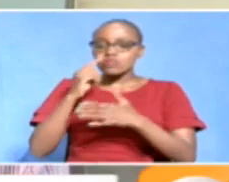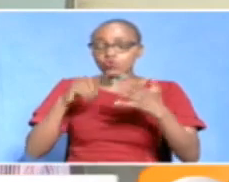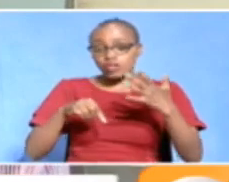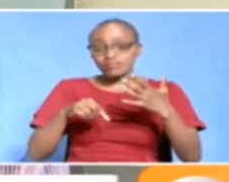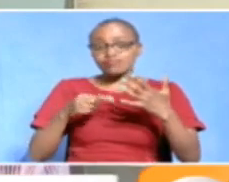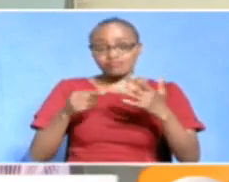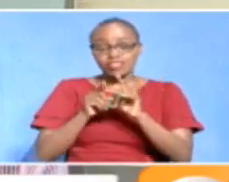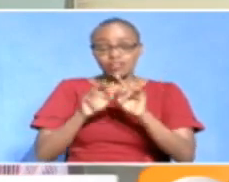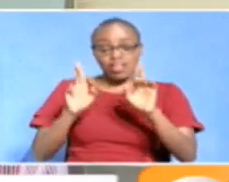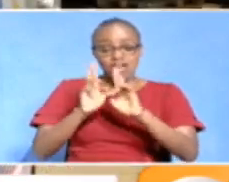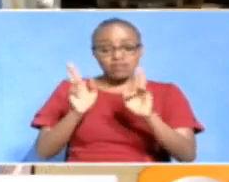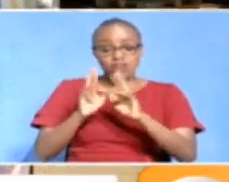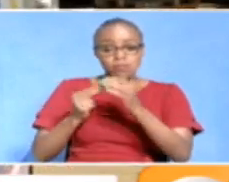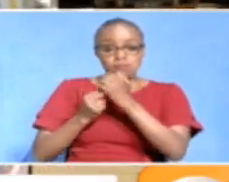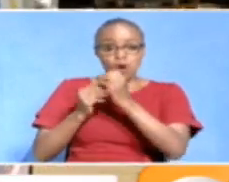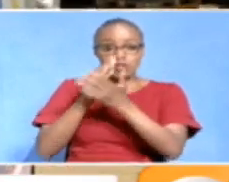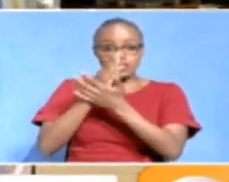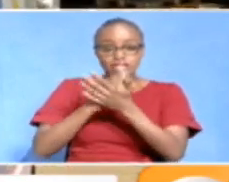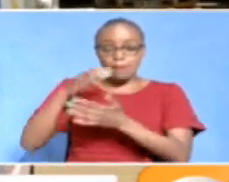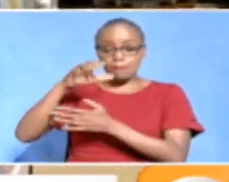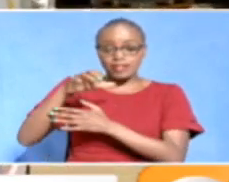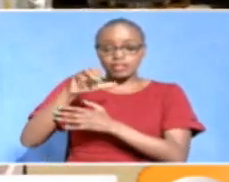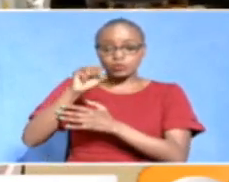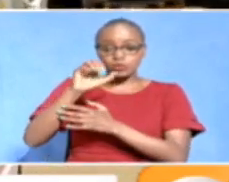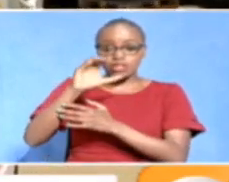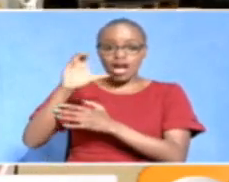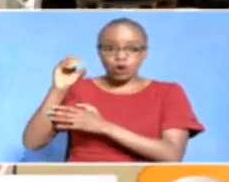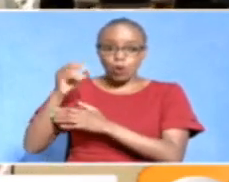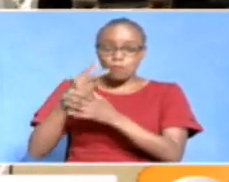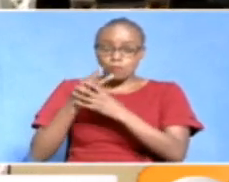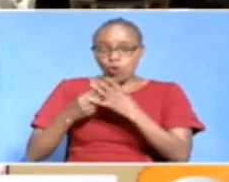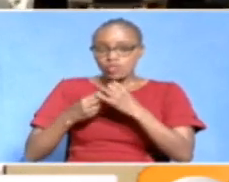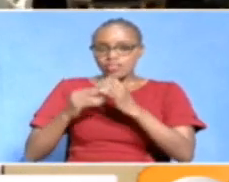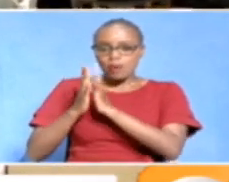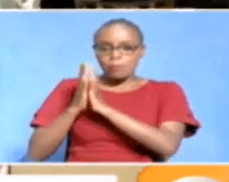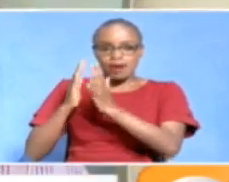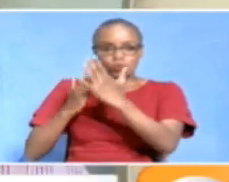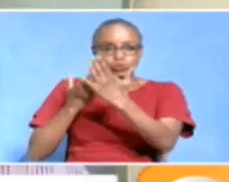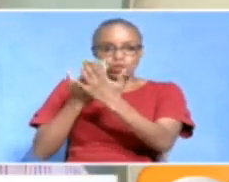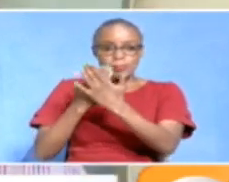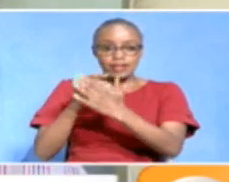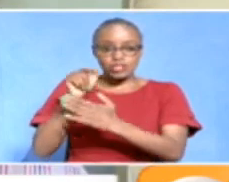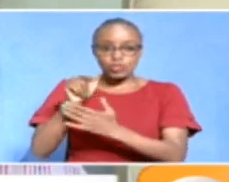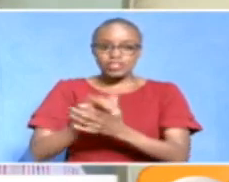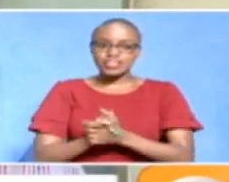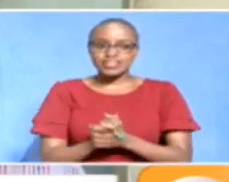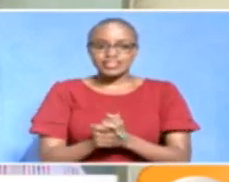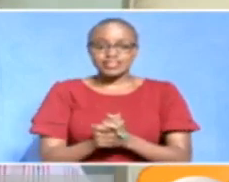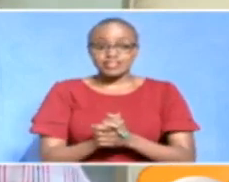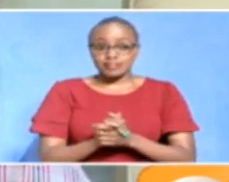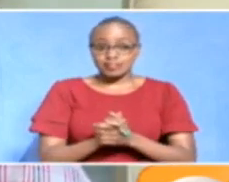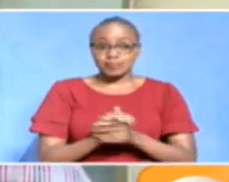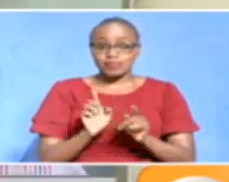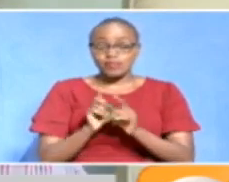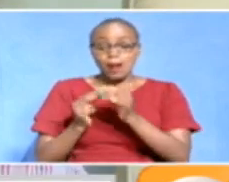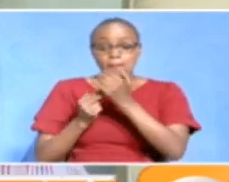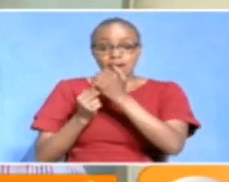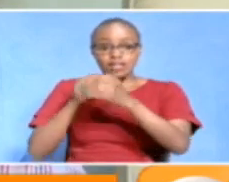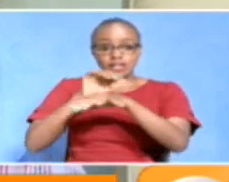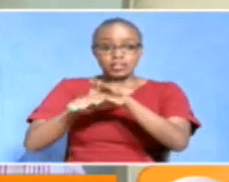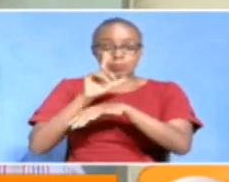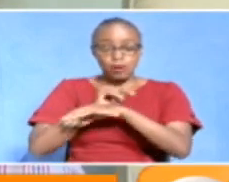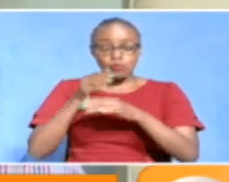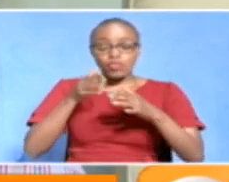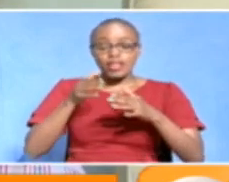says they have already partnered with some Matatu Sarkos to onboard their buses to the application. We are also getting into the partnership with the